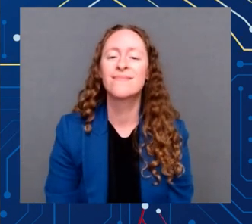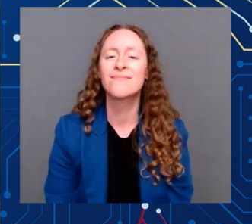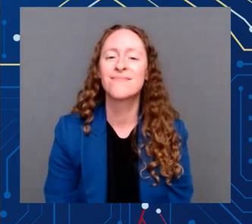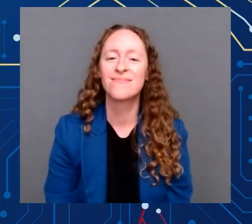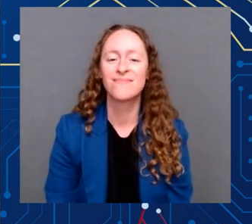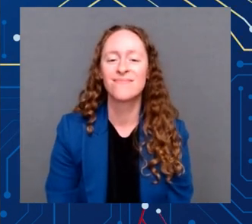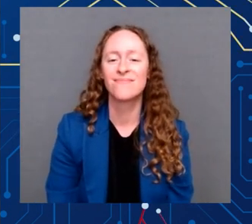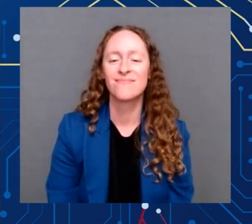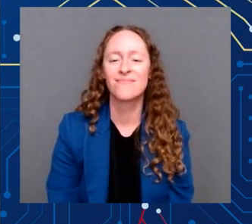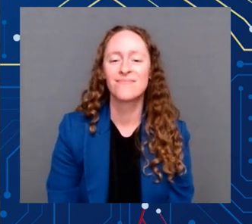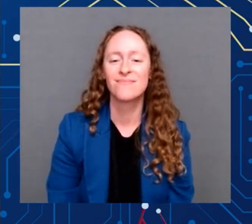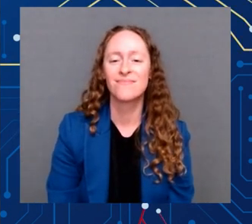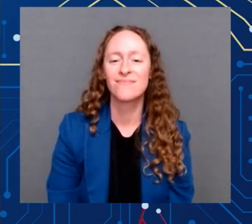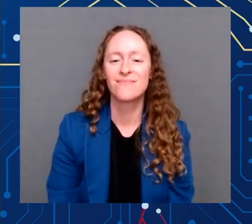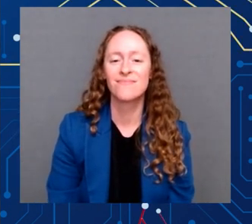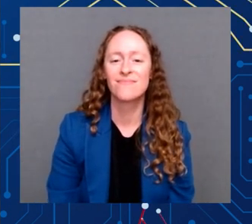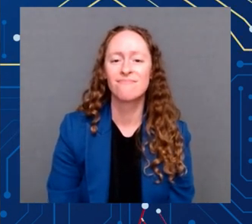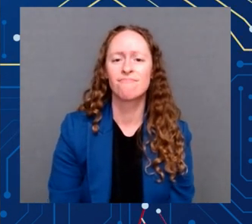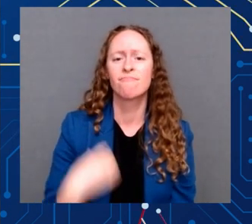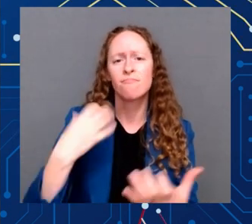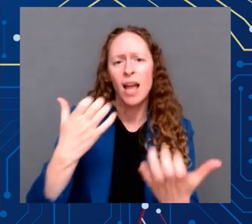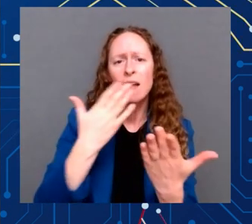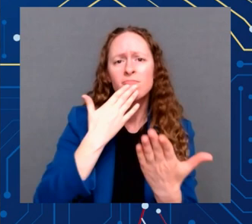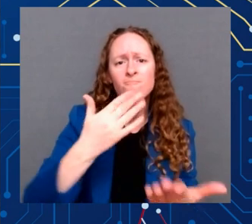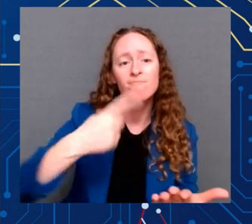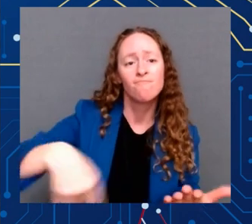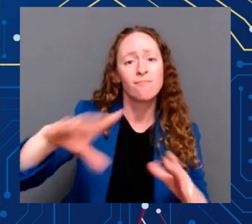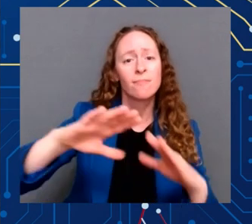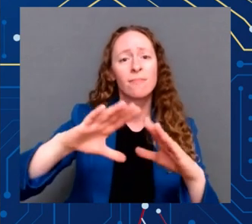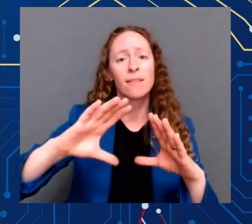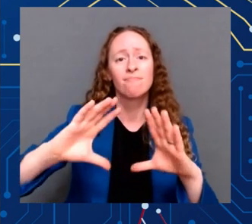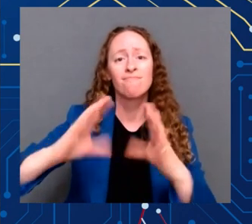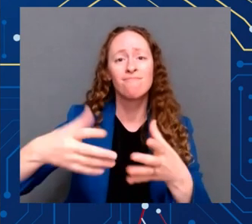But let's thank the Senate once again. Thank you, Chuck Schumer.